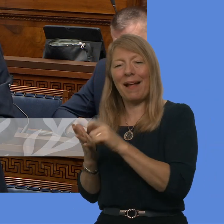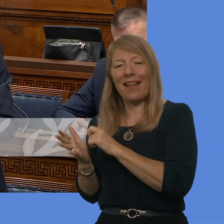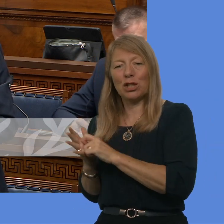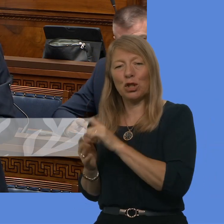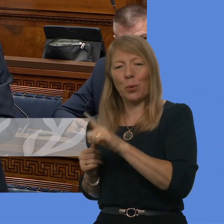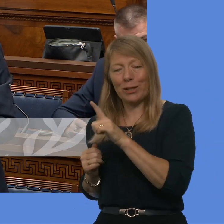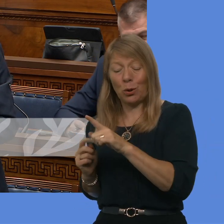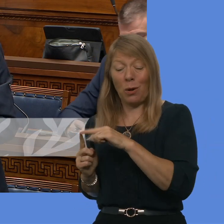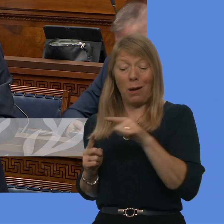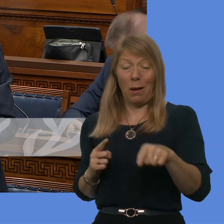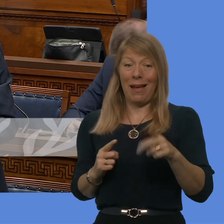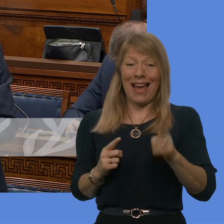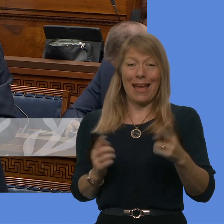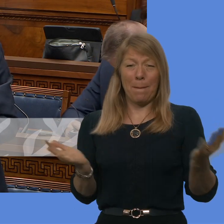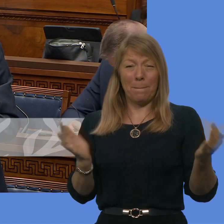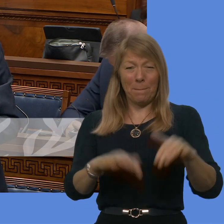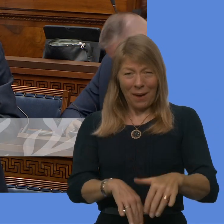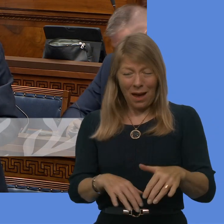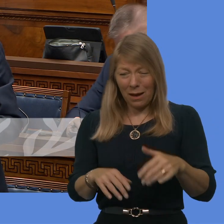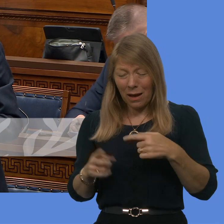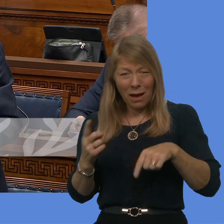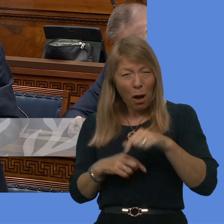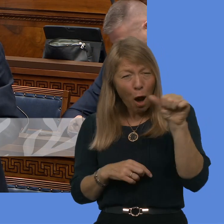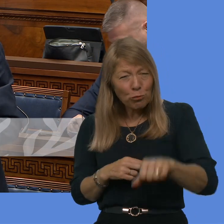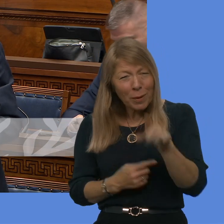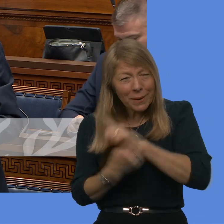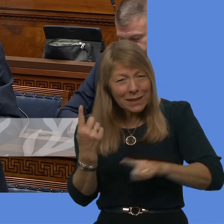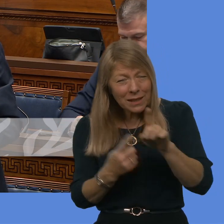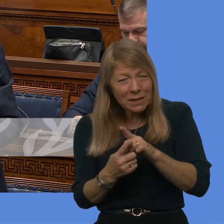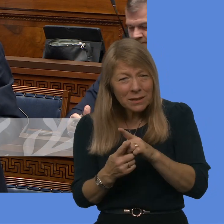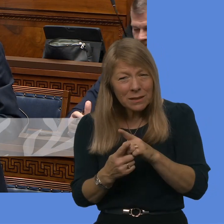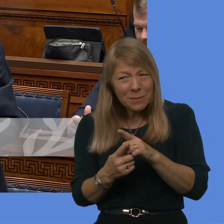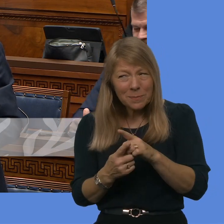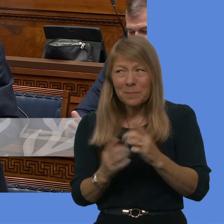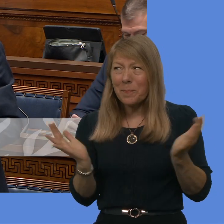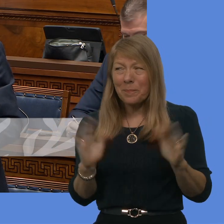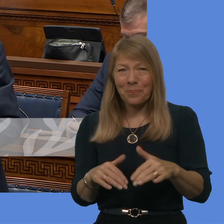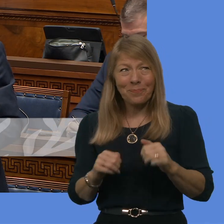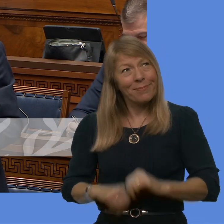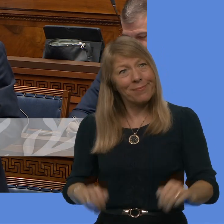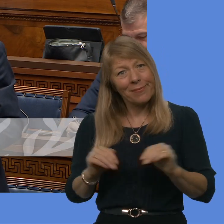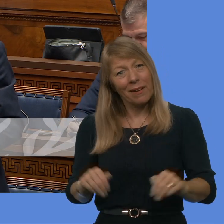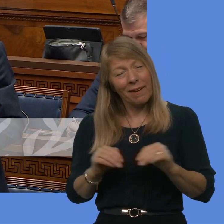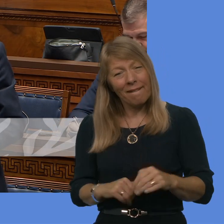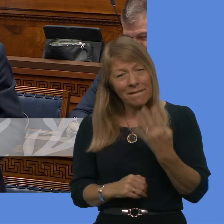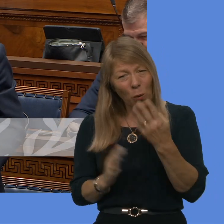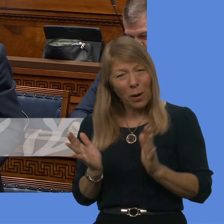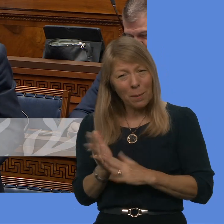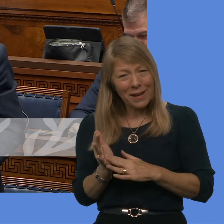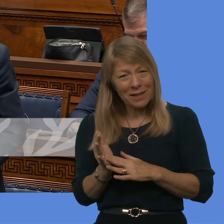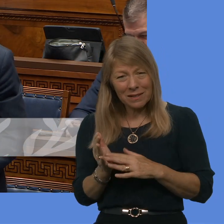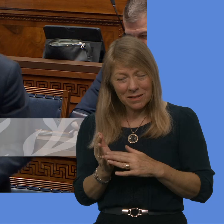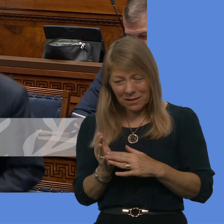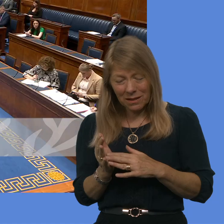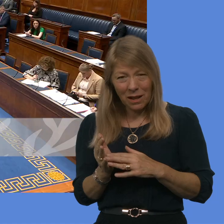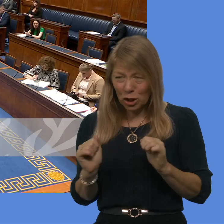restoration of these institutions in February 2024. Given it is now more than four months since we got back and we still haven't seen the programme for government, what on earth were you talking